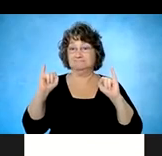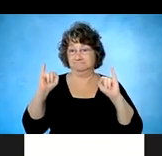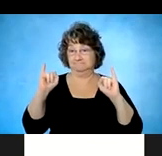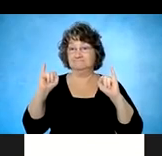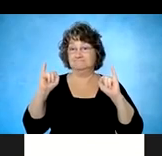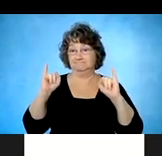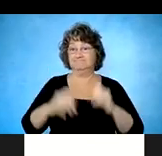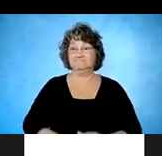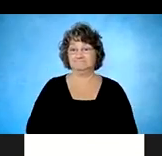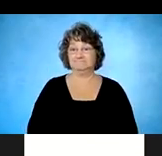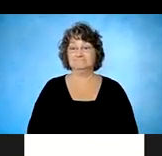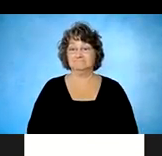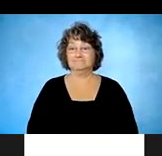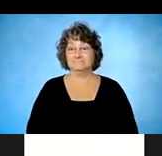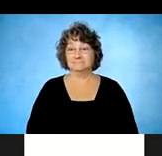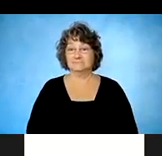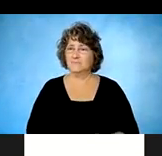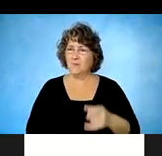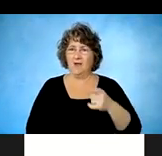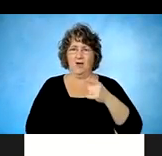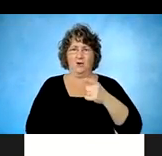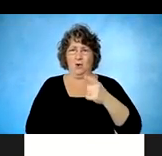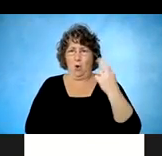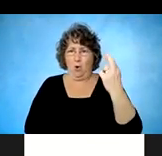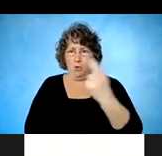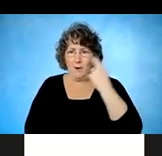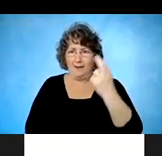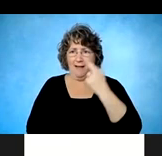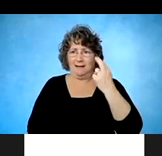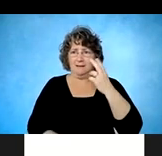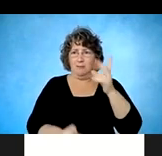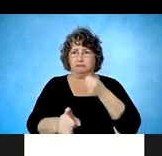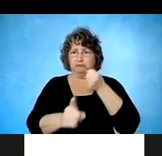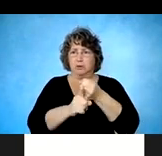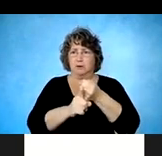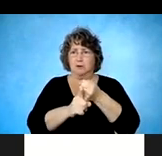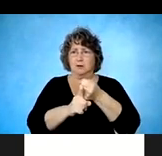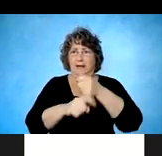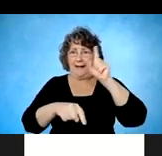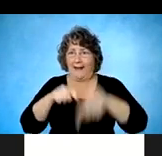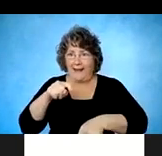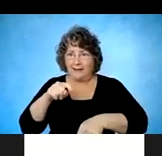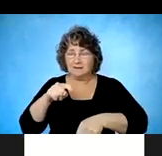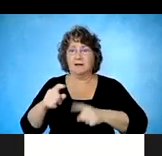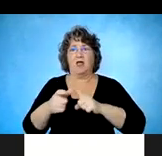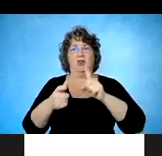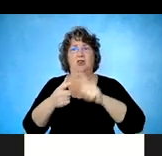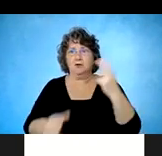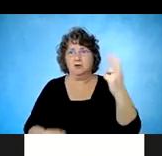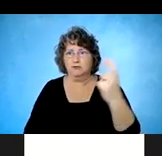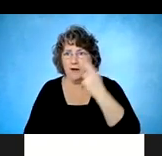not being able to do something until you can't do it. You know, having to have somebody move you,